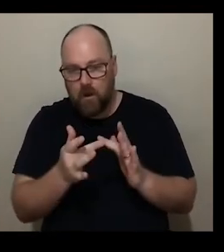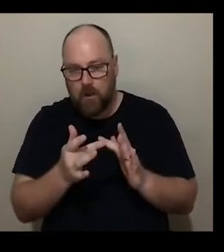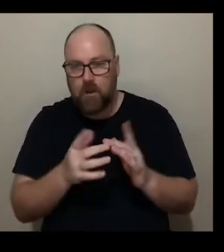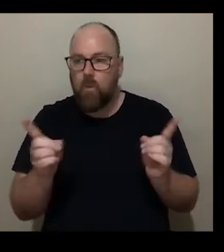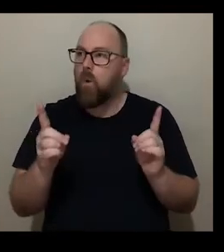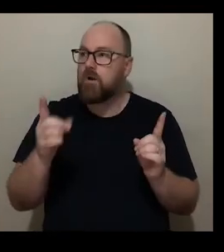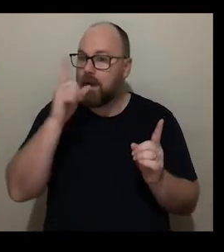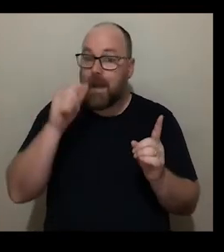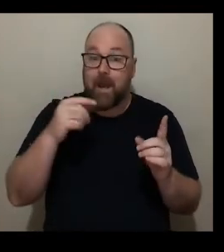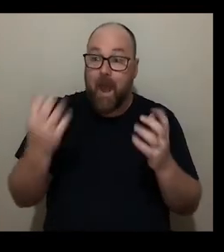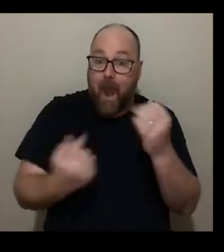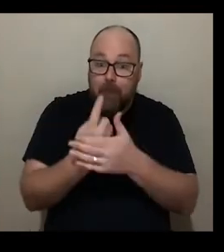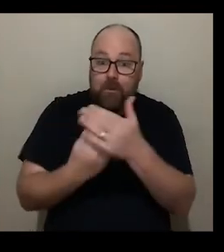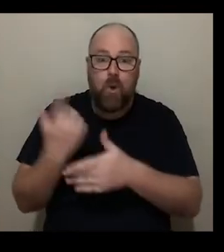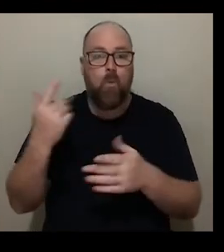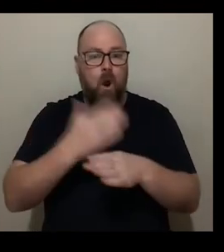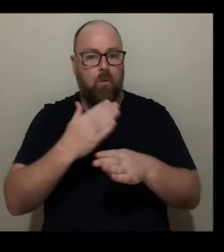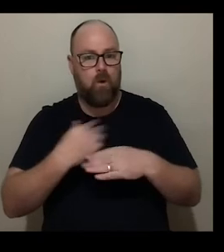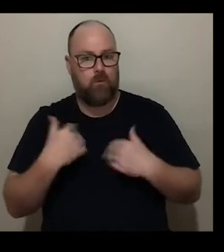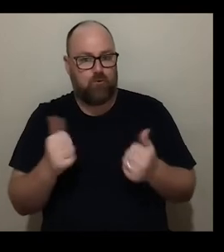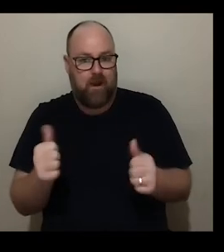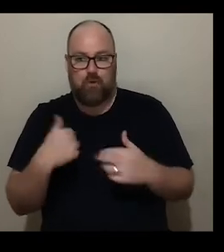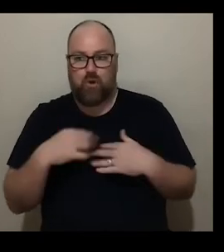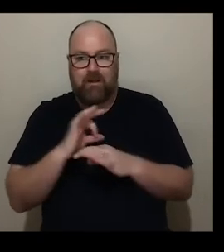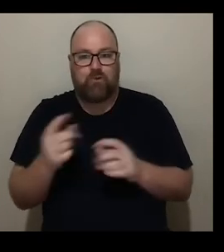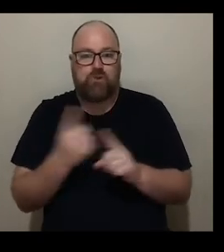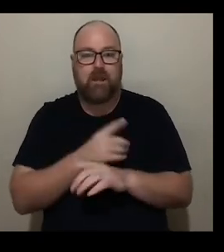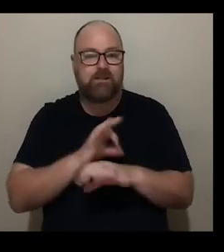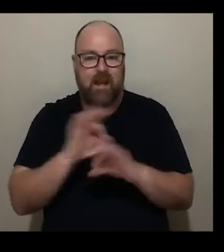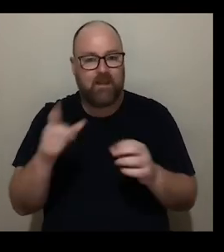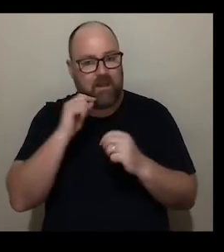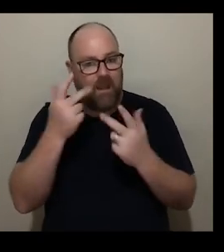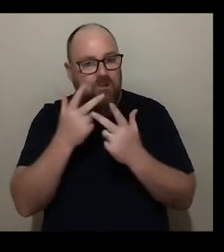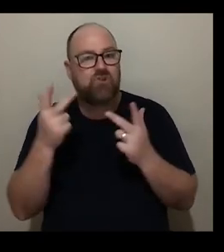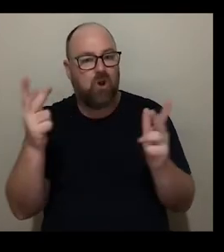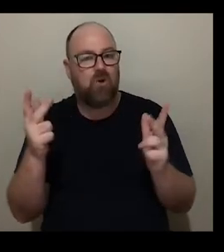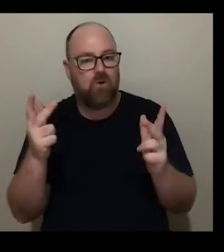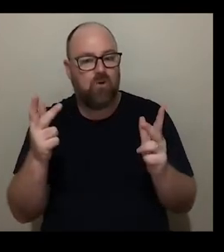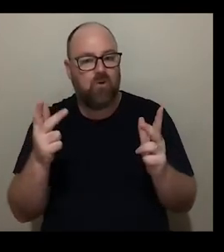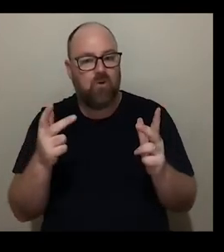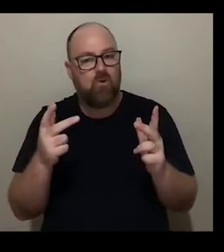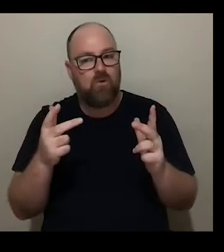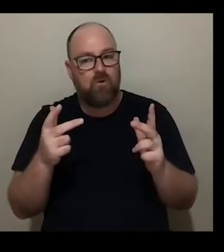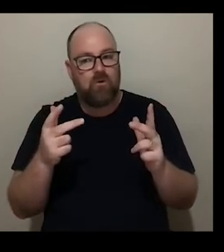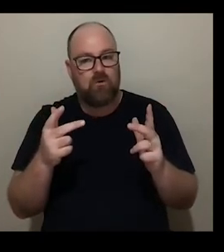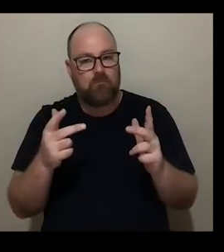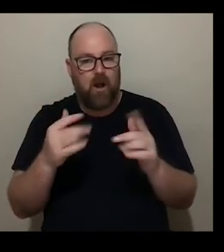what work has already been created that doesn't actually need any shifting or changing and can be experienced by a whole range of people that